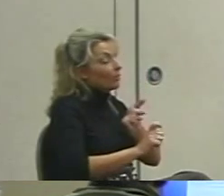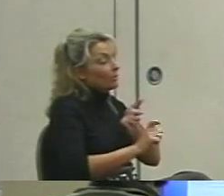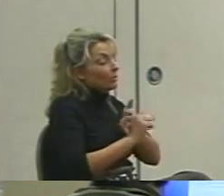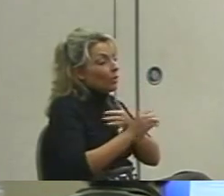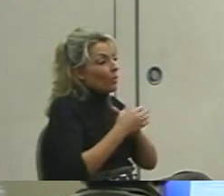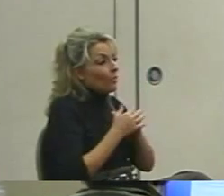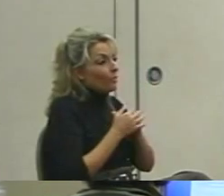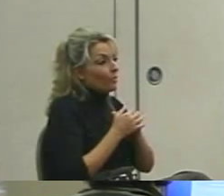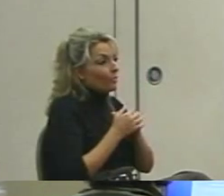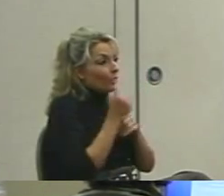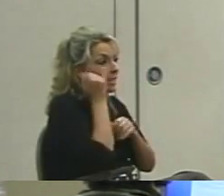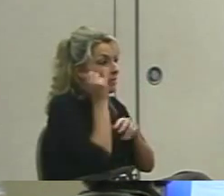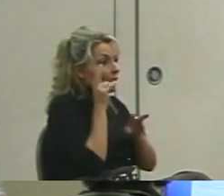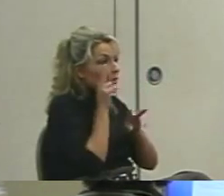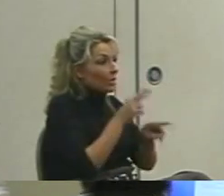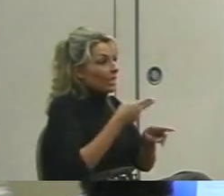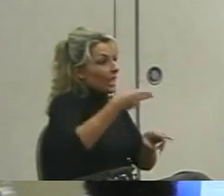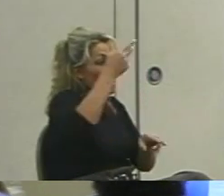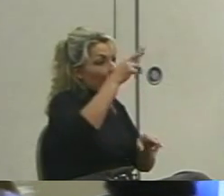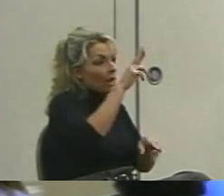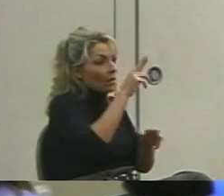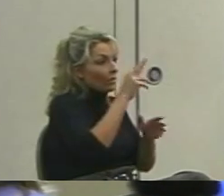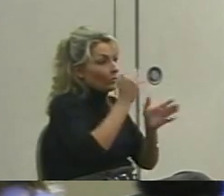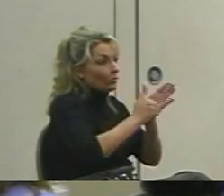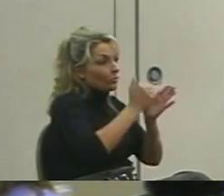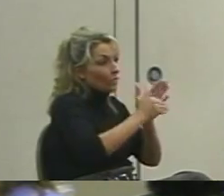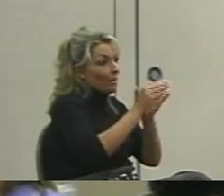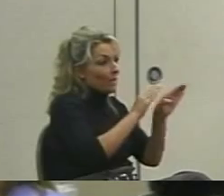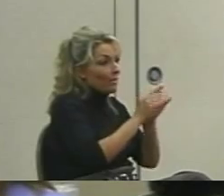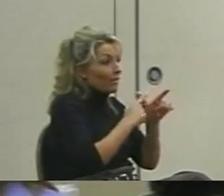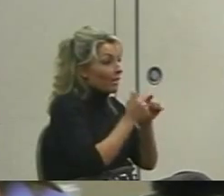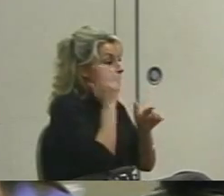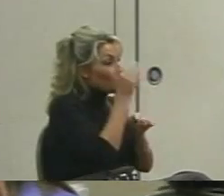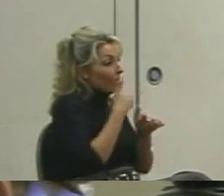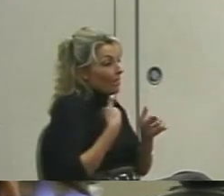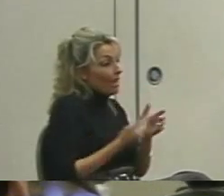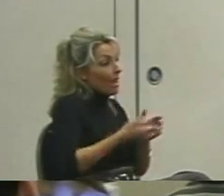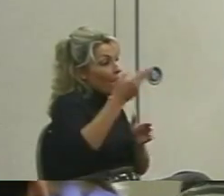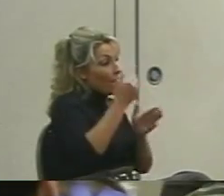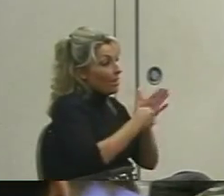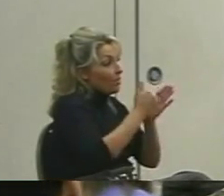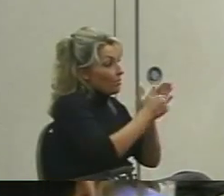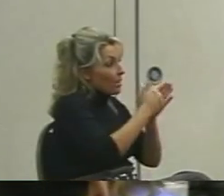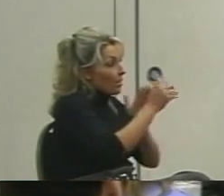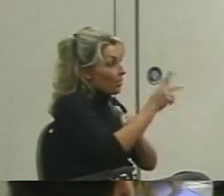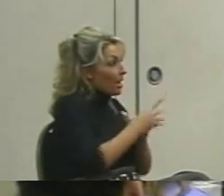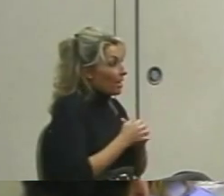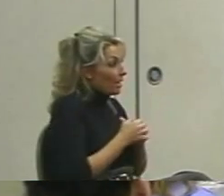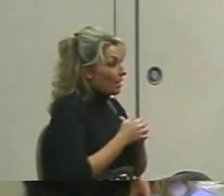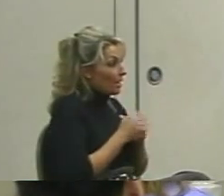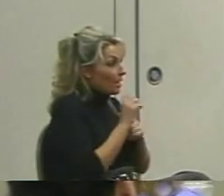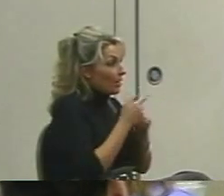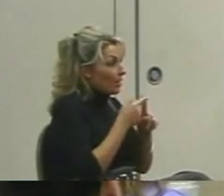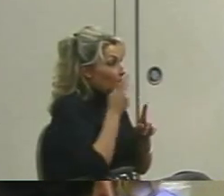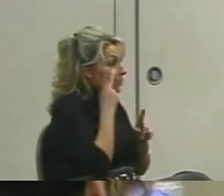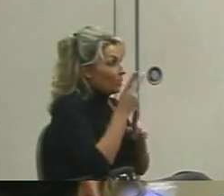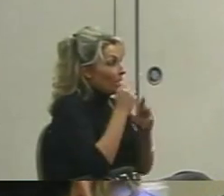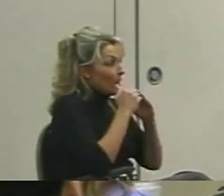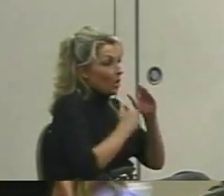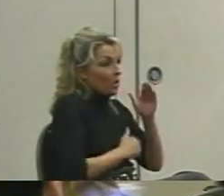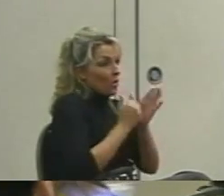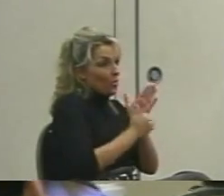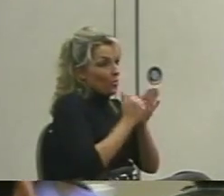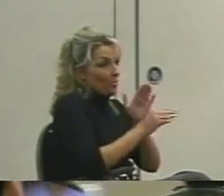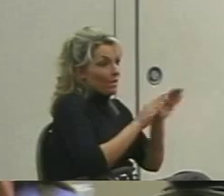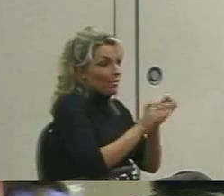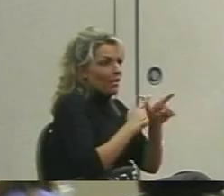So if you're looking at a high rate behavior, you're going to get a really high rate on here. If you're looking at a low rate behavior, in fact, you can go ahead and